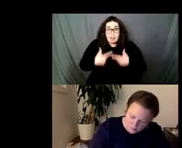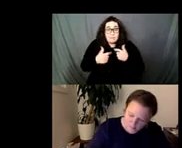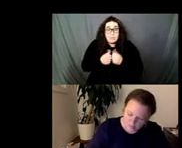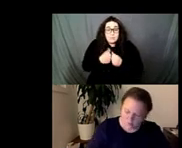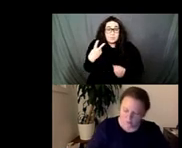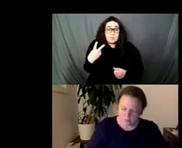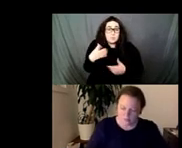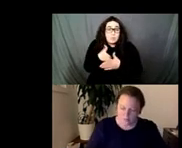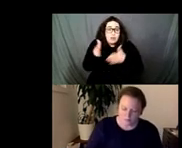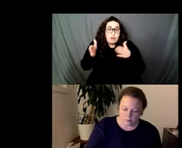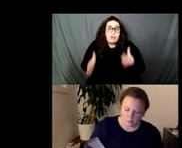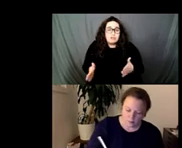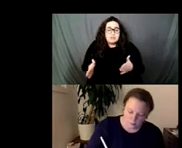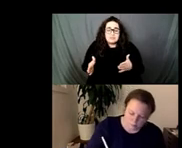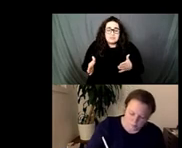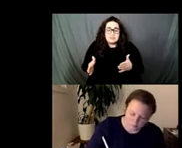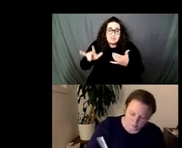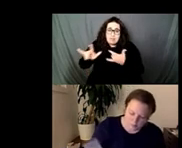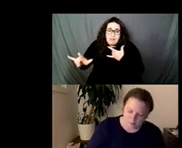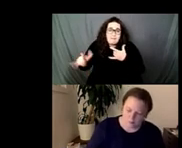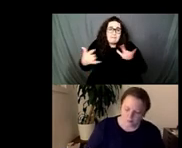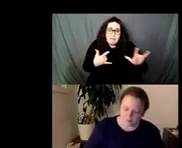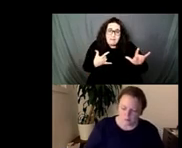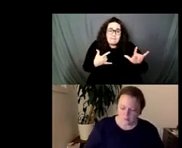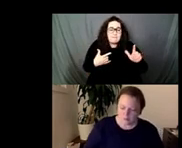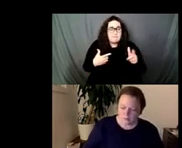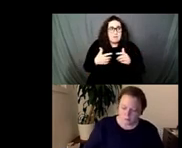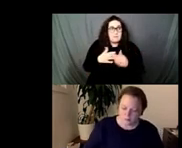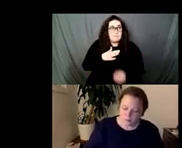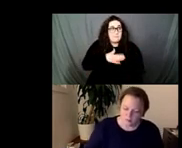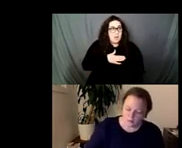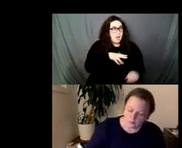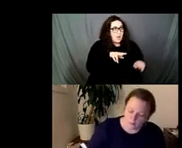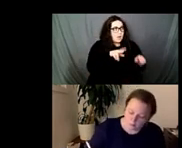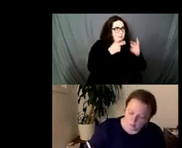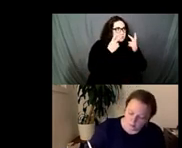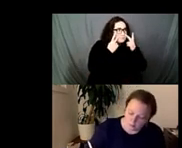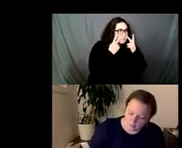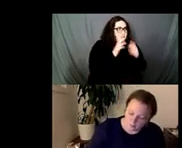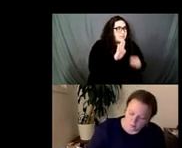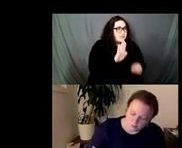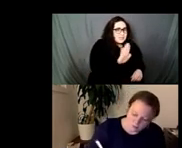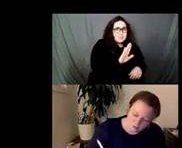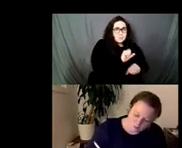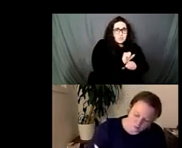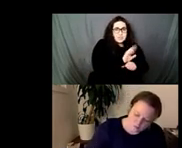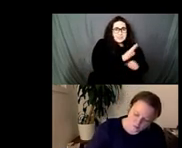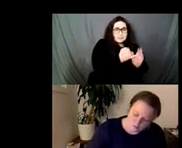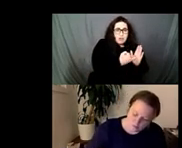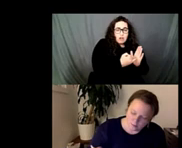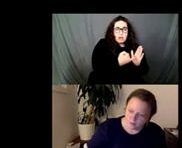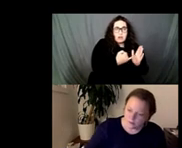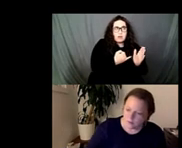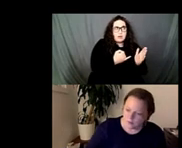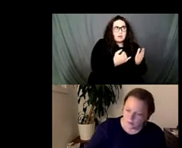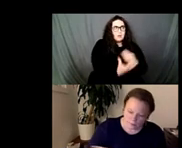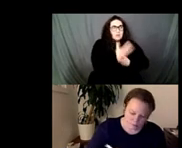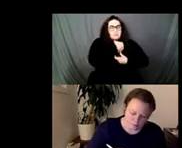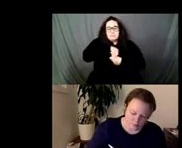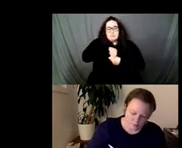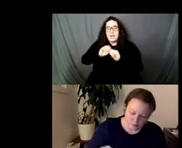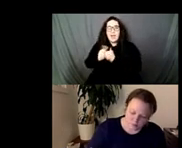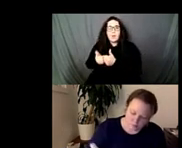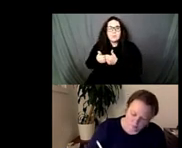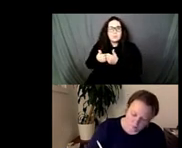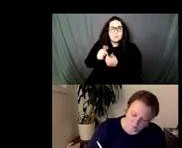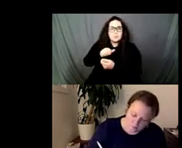to love them through Felix's work right so I think the success of the work might not rest in the strategy like my critique of the strategy is not to say that